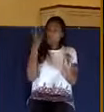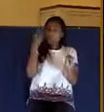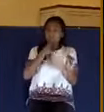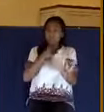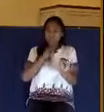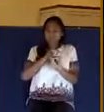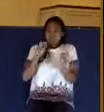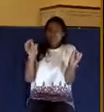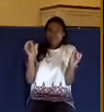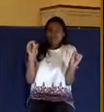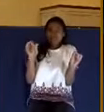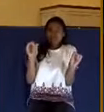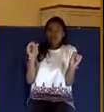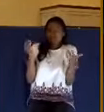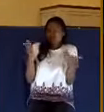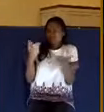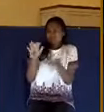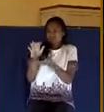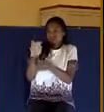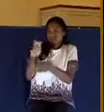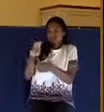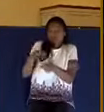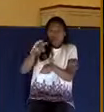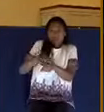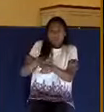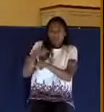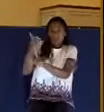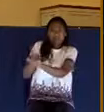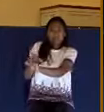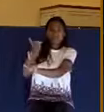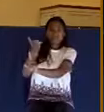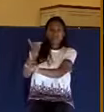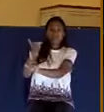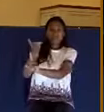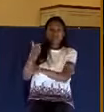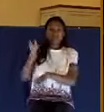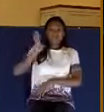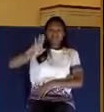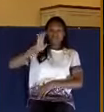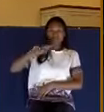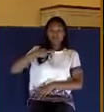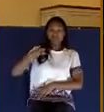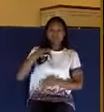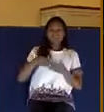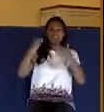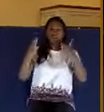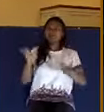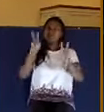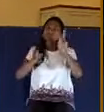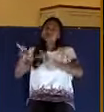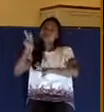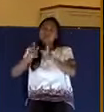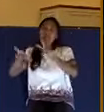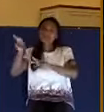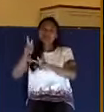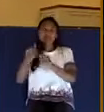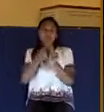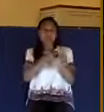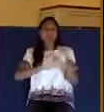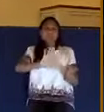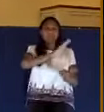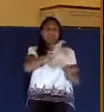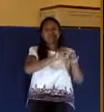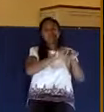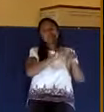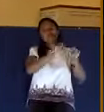of him. The religious expert in Christ's day, they judged him by human standards, and then they rejected him.